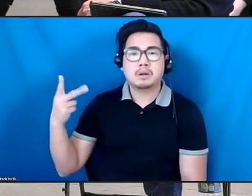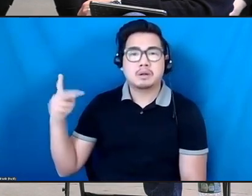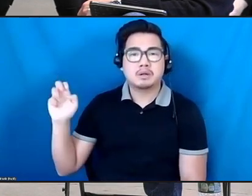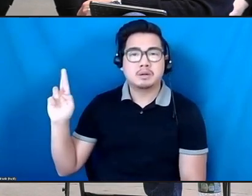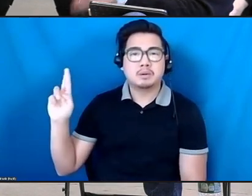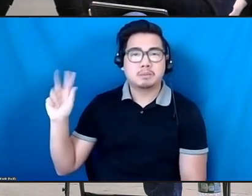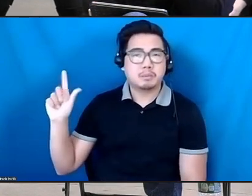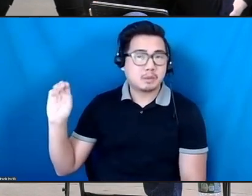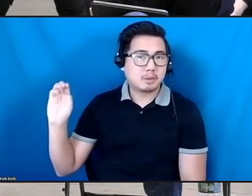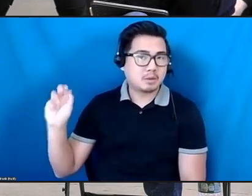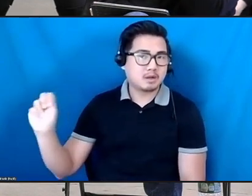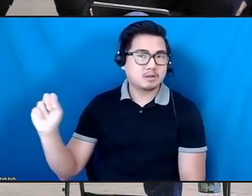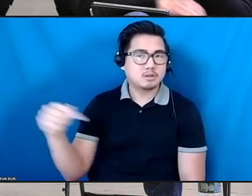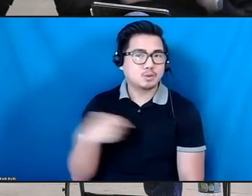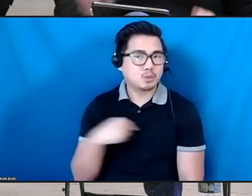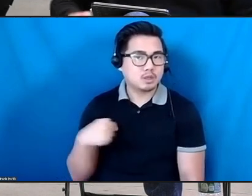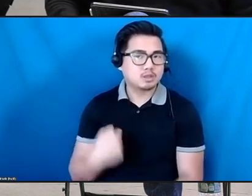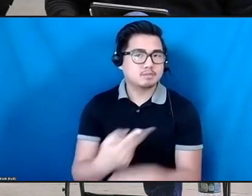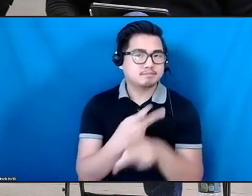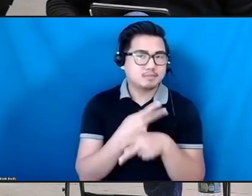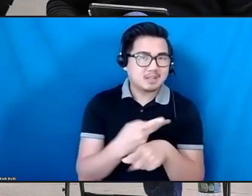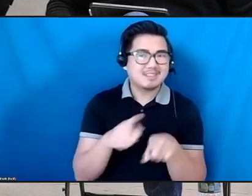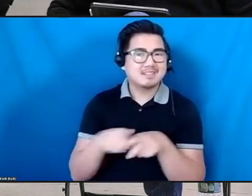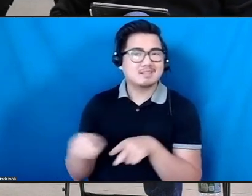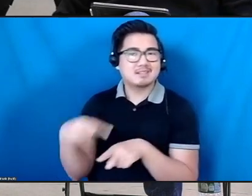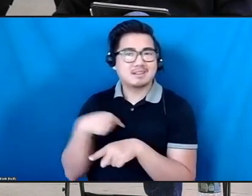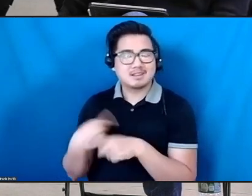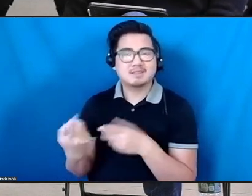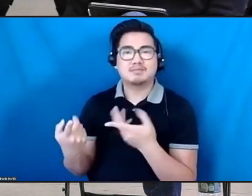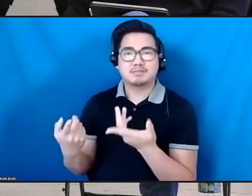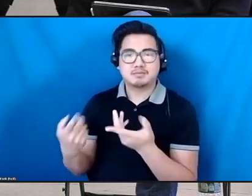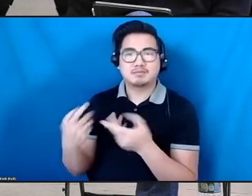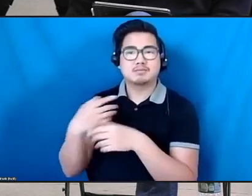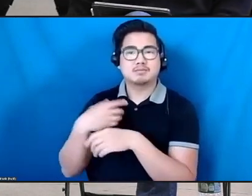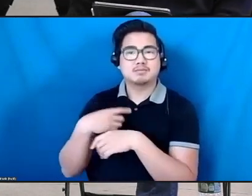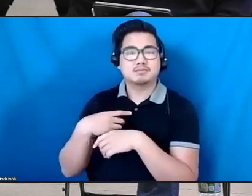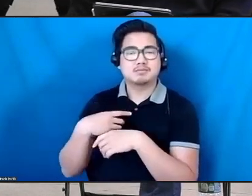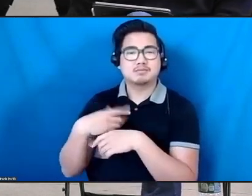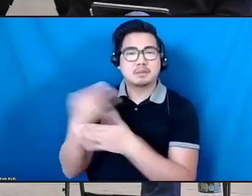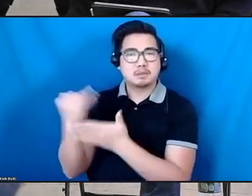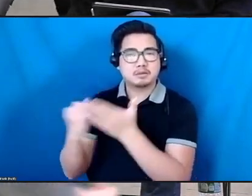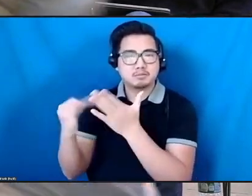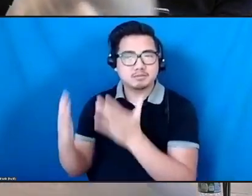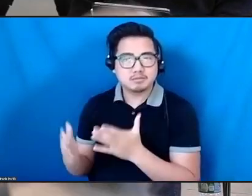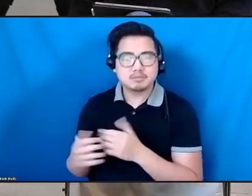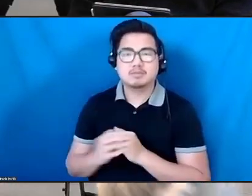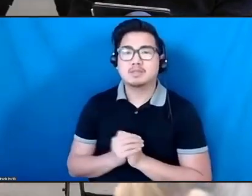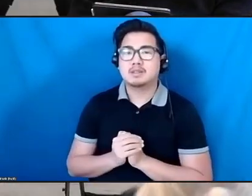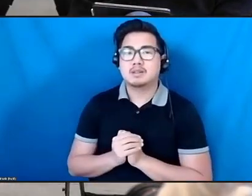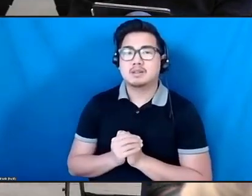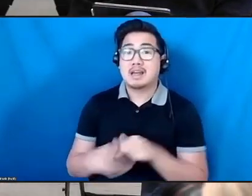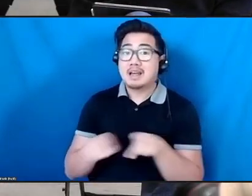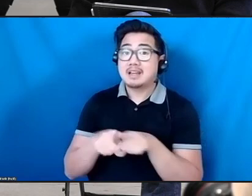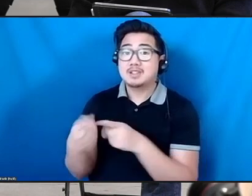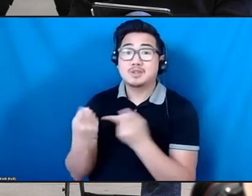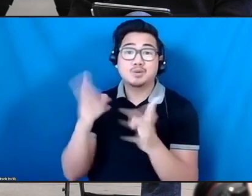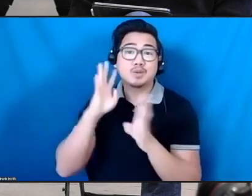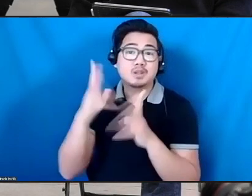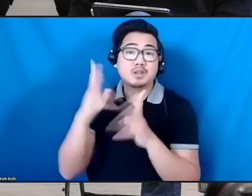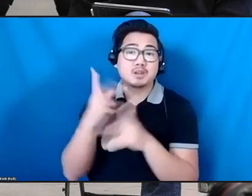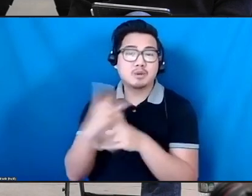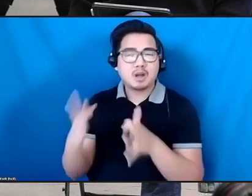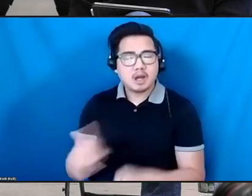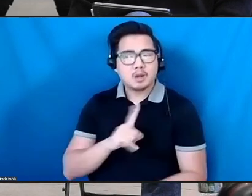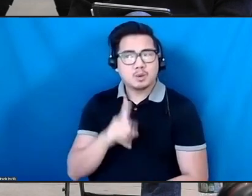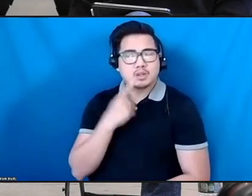that I, because of my background with Under the Radar and as a creative producer, really sort of respect and want to fold into that.